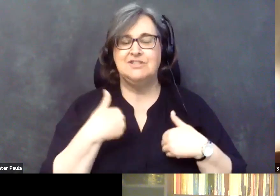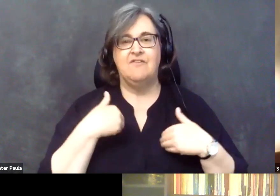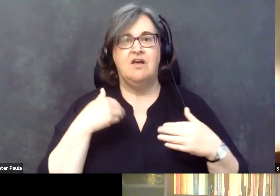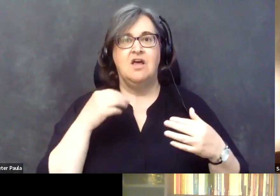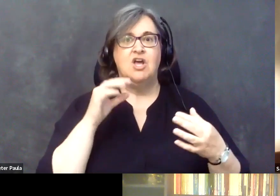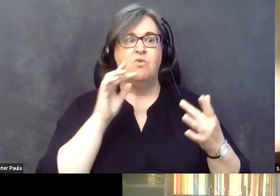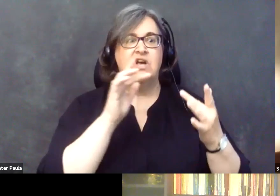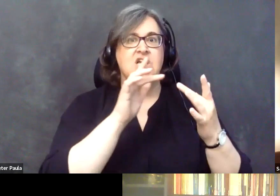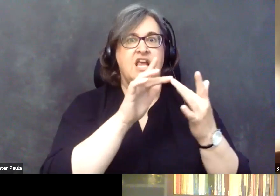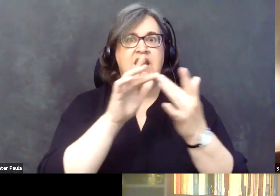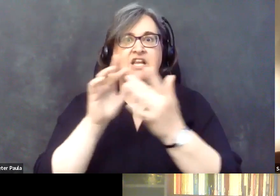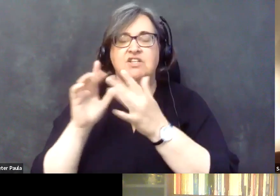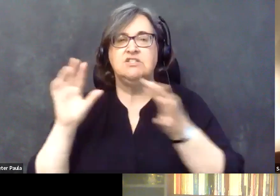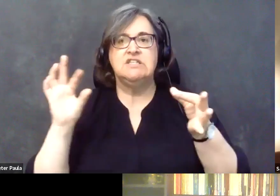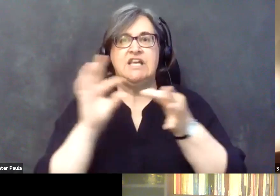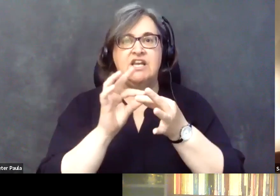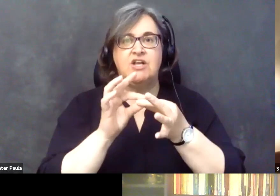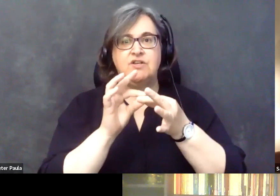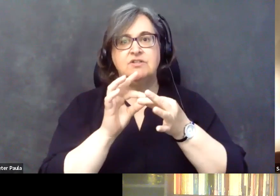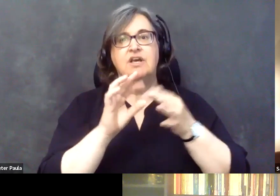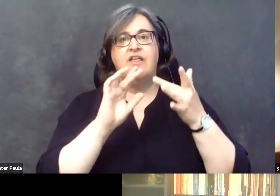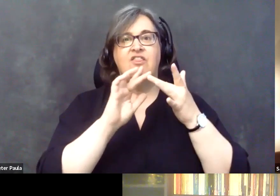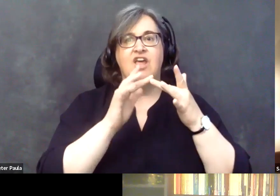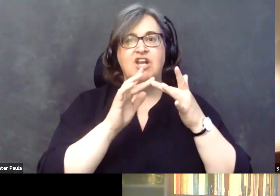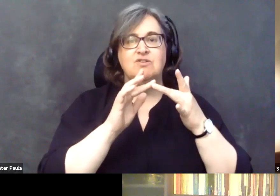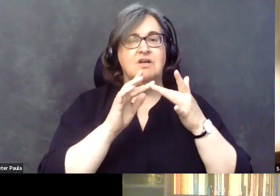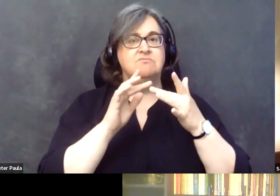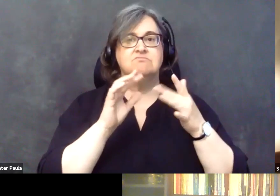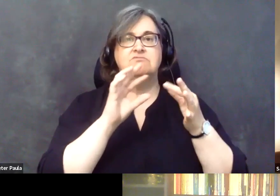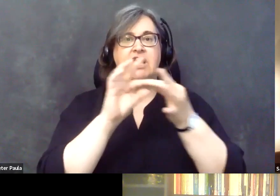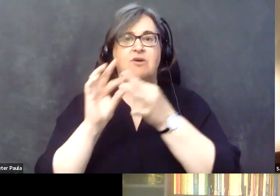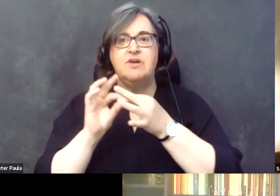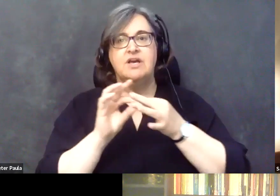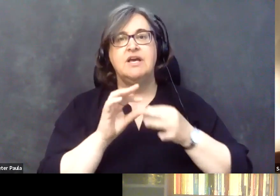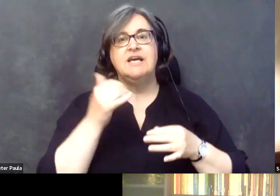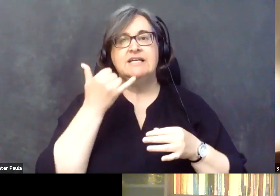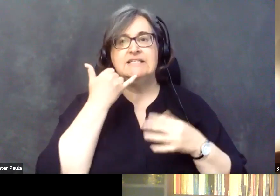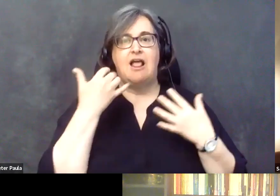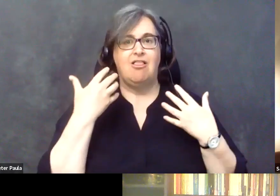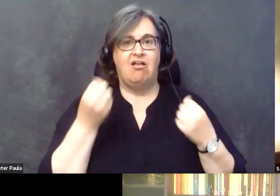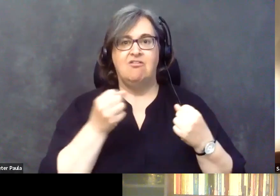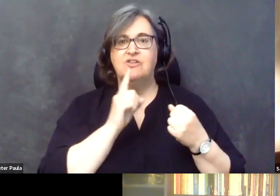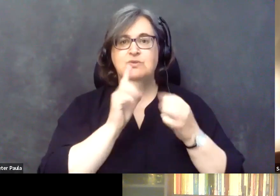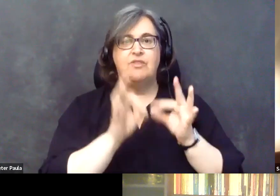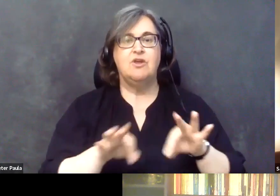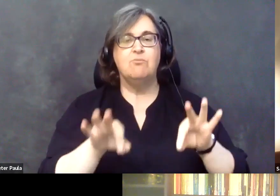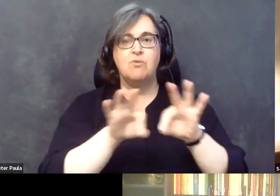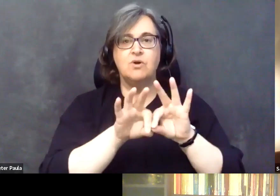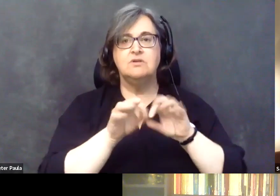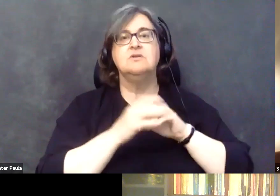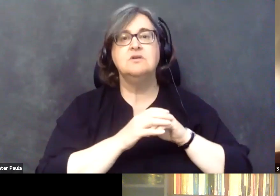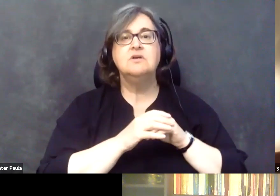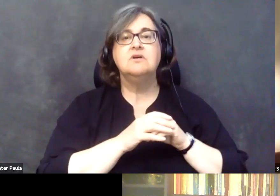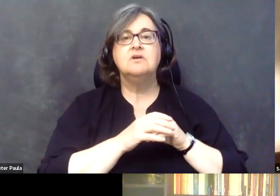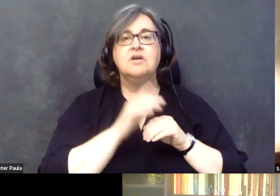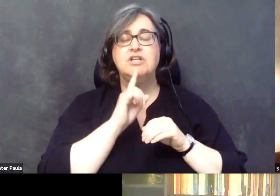that the connected age of the internet brings, telehealth is a really, really important topic. It's also important to the mission of